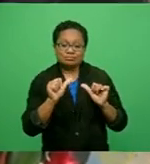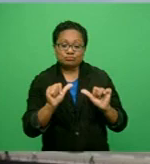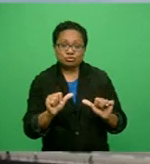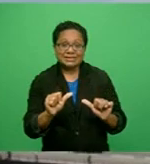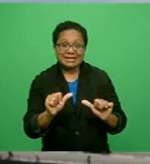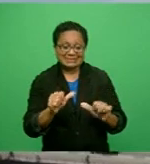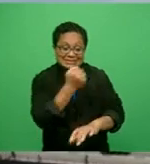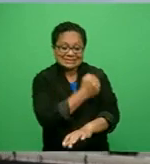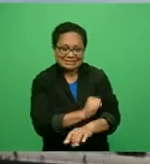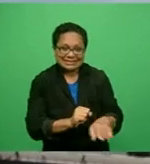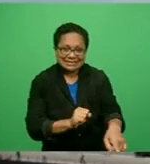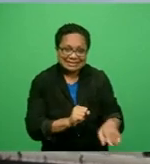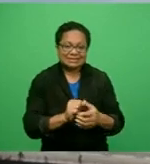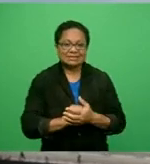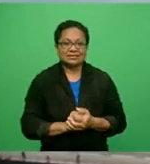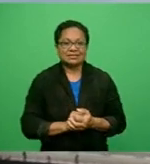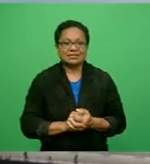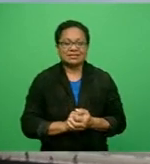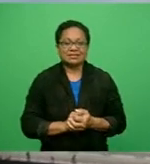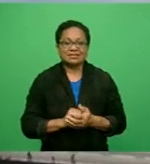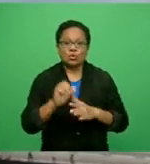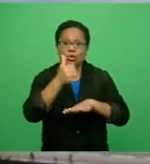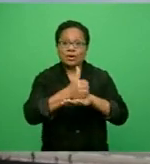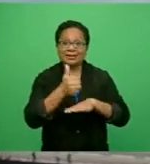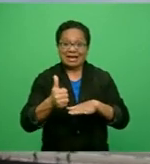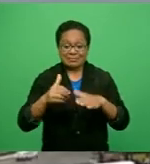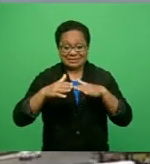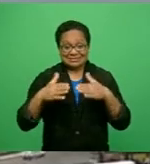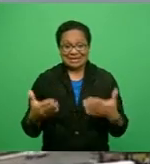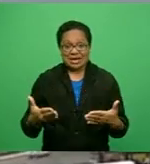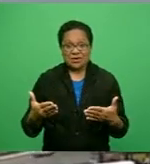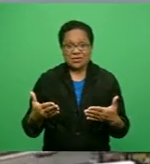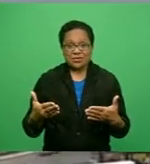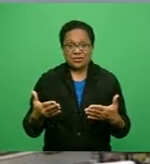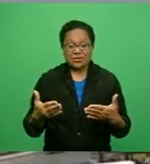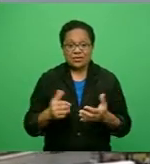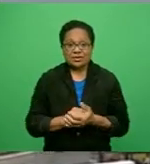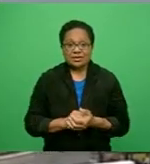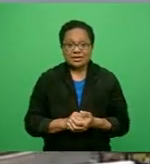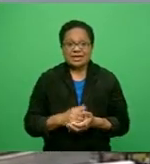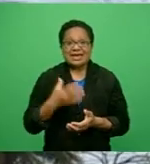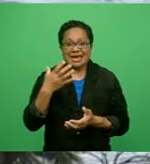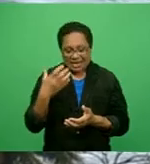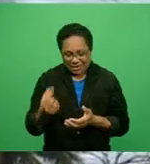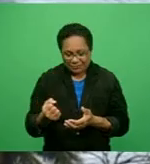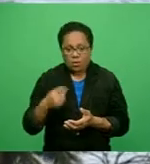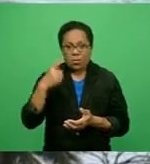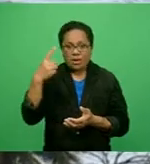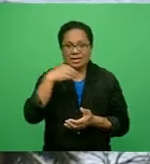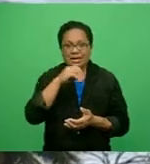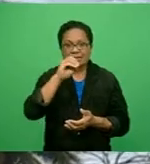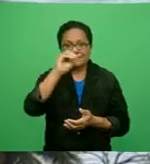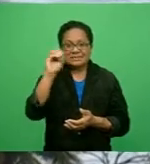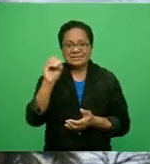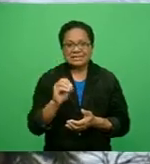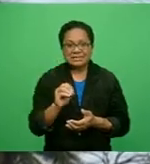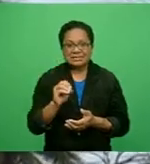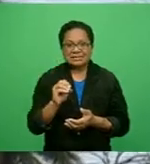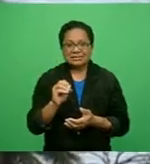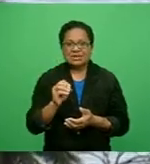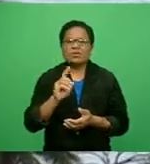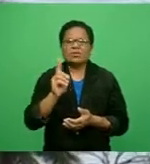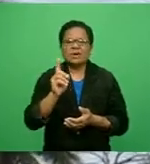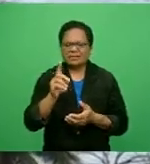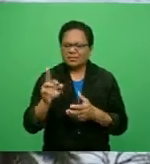oceans. The government is also initiating 100% sustainable management by shifting to low-carbon shipping.